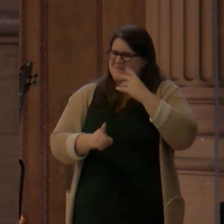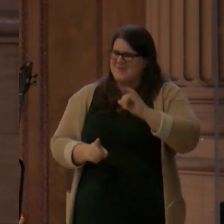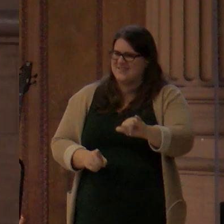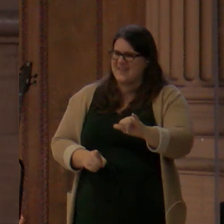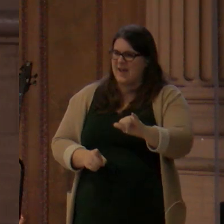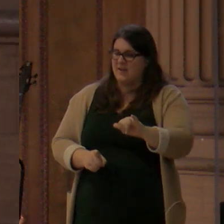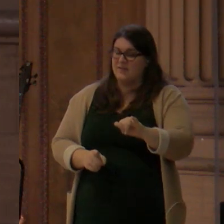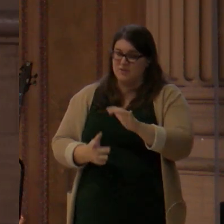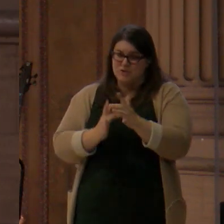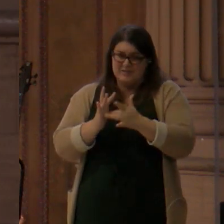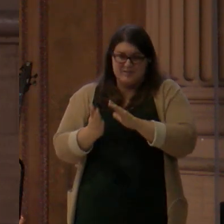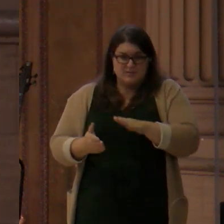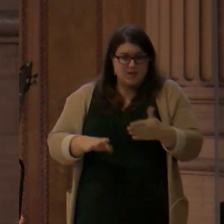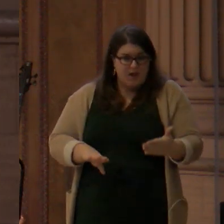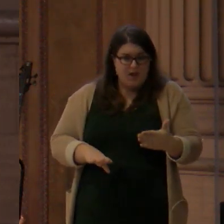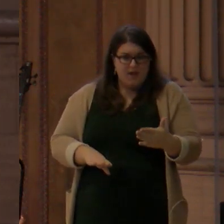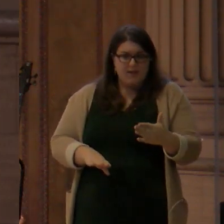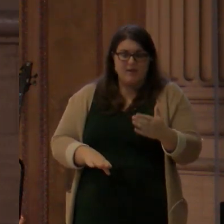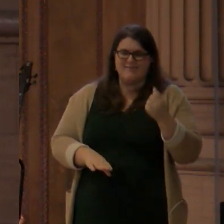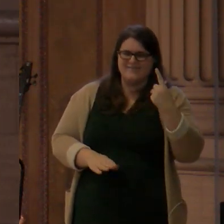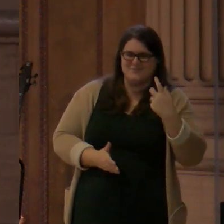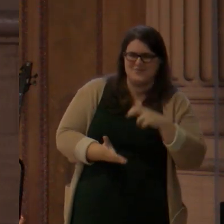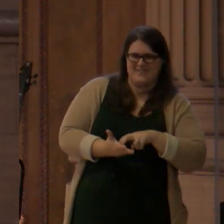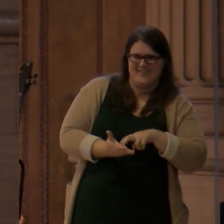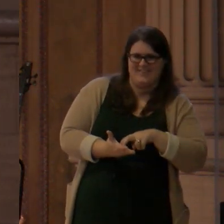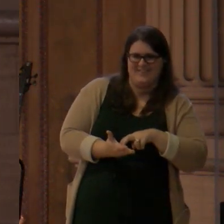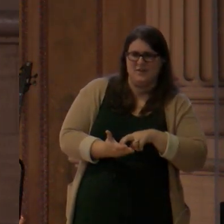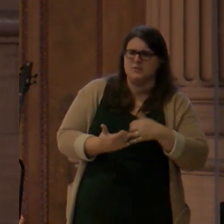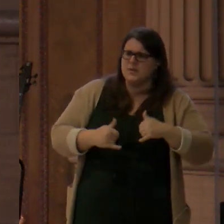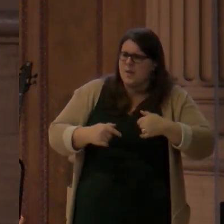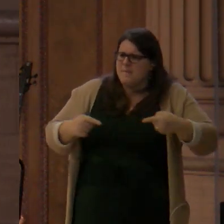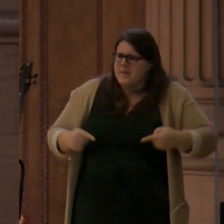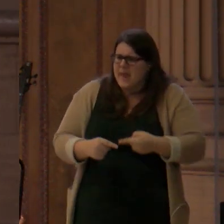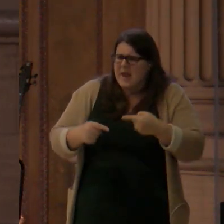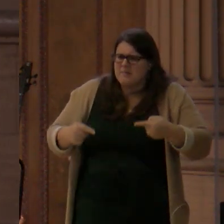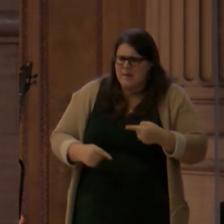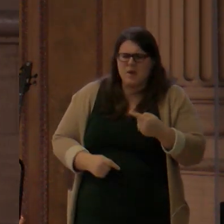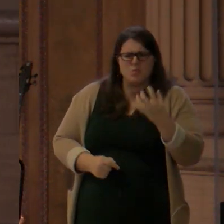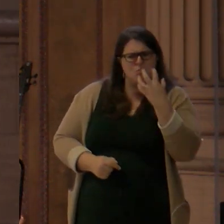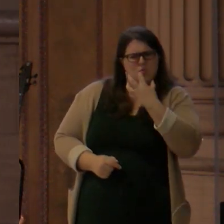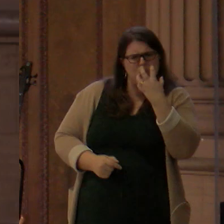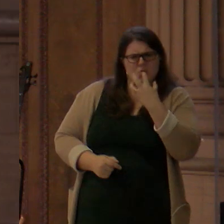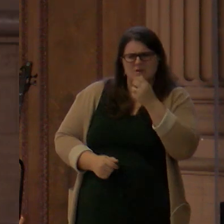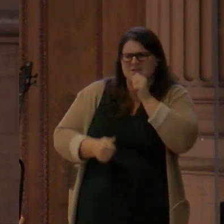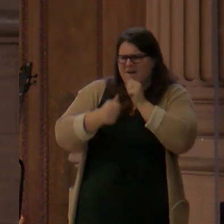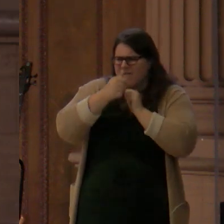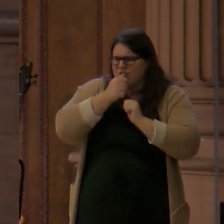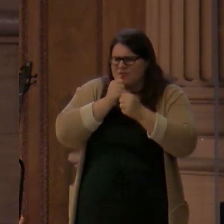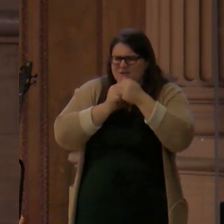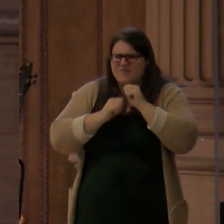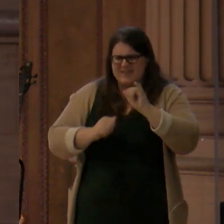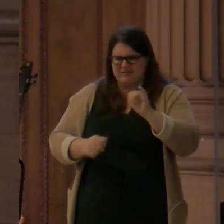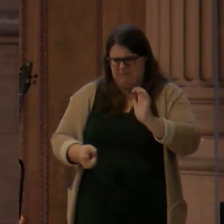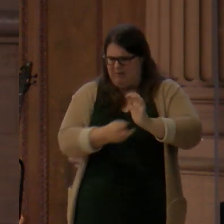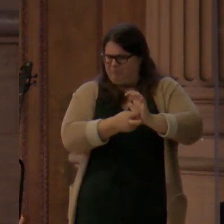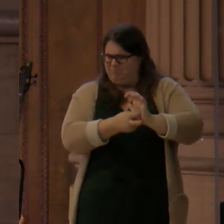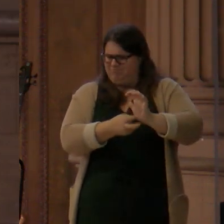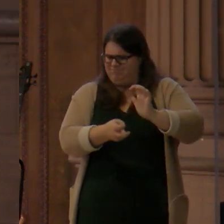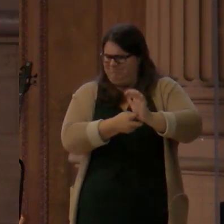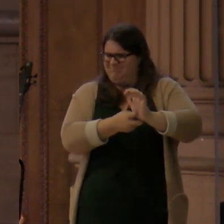Redeemer, Jesus, he's going to come, even though he's going to suffer. When he's put under arrest, and he's beaten,